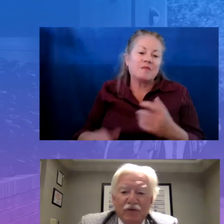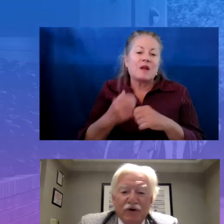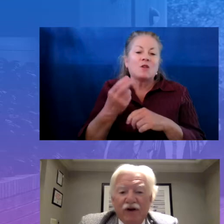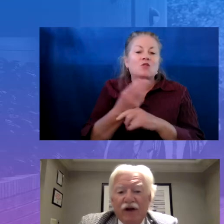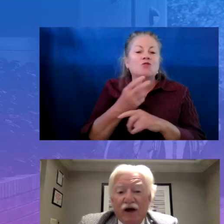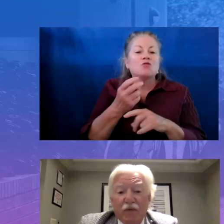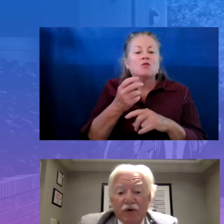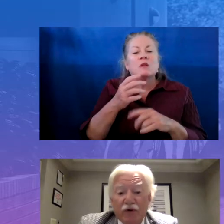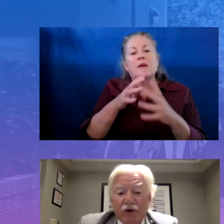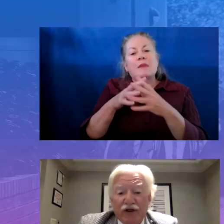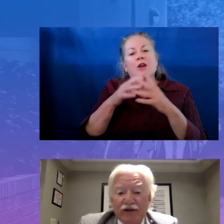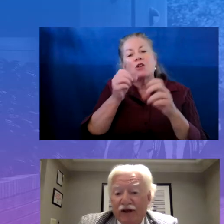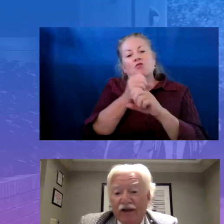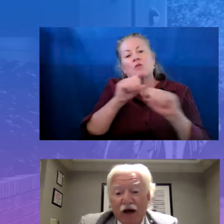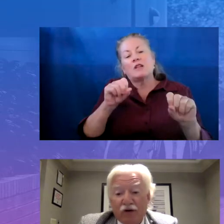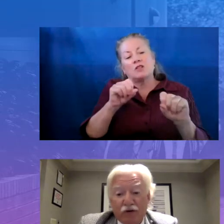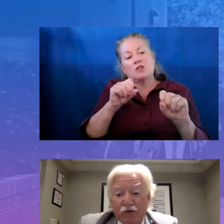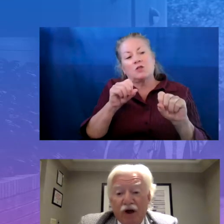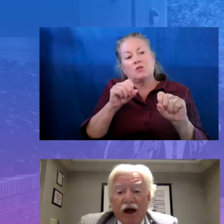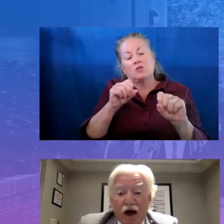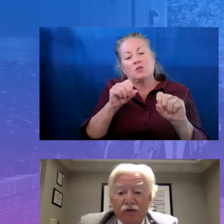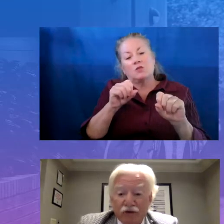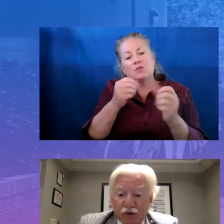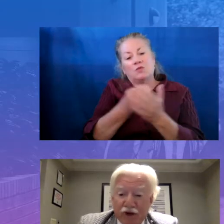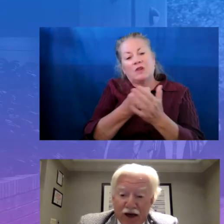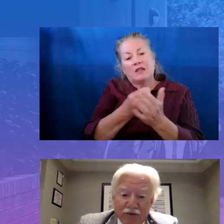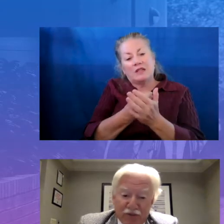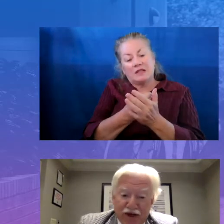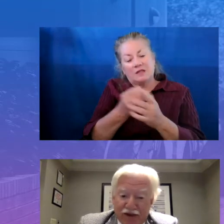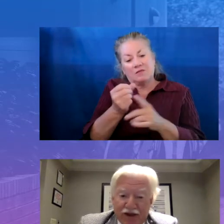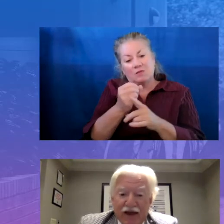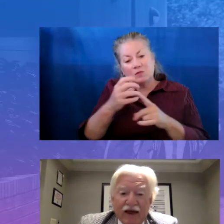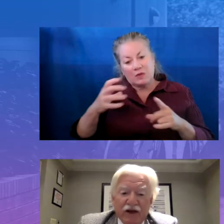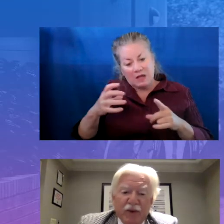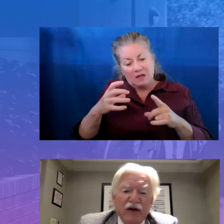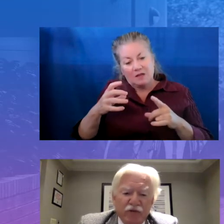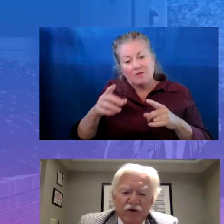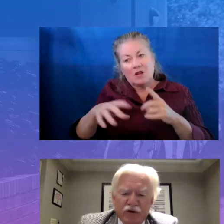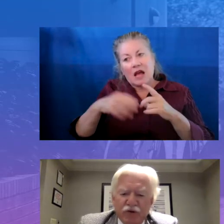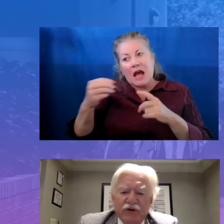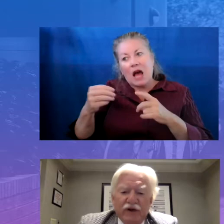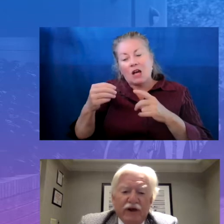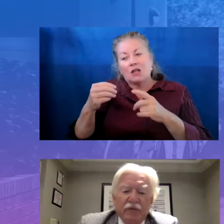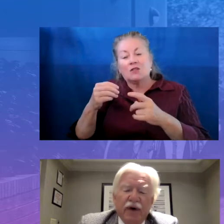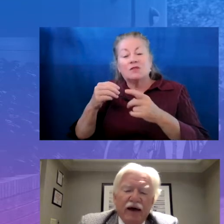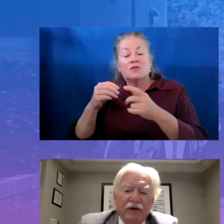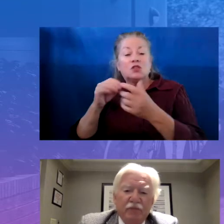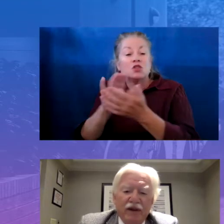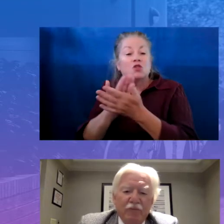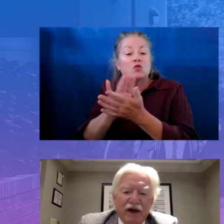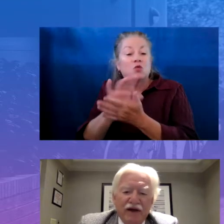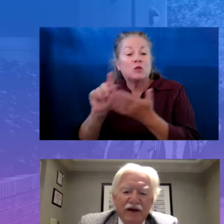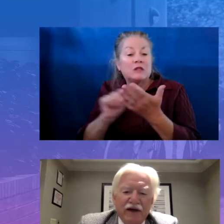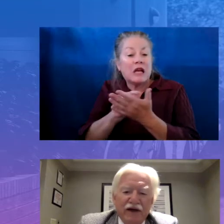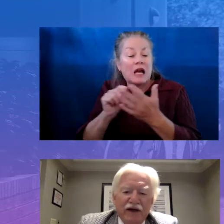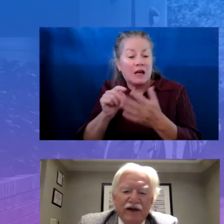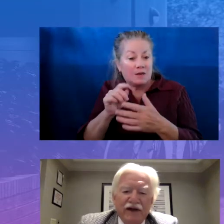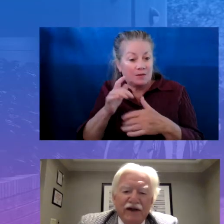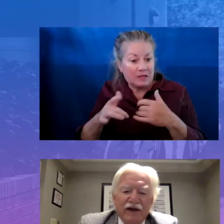-school and summer opportunities in the out-of-school time space, especially for students impacted by the